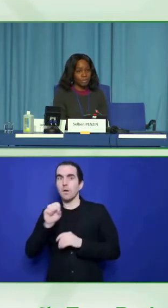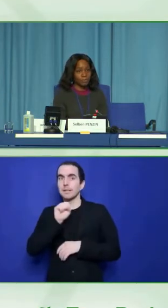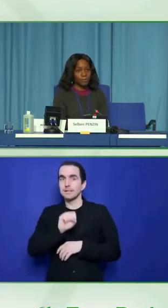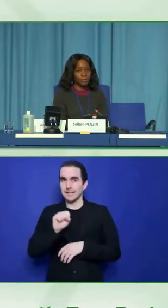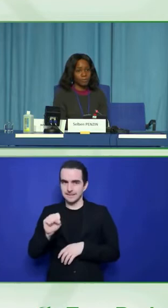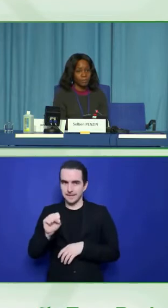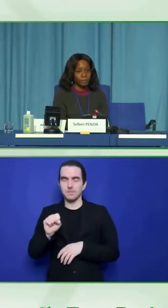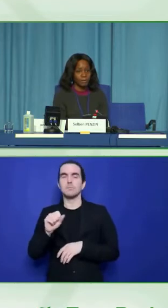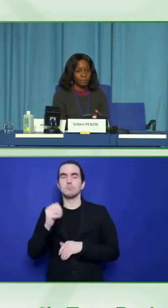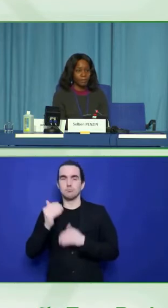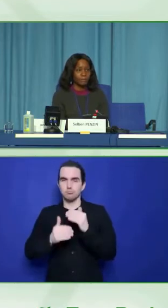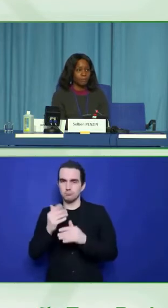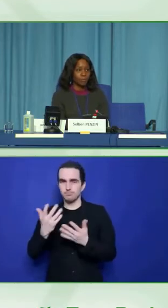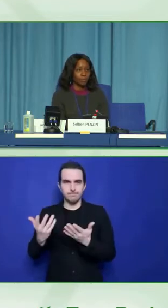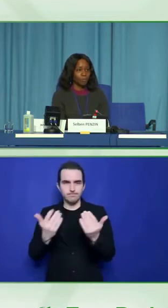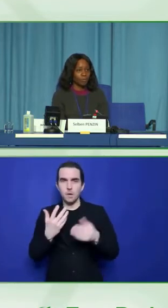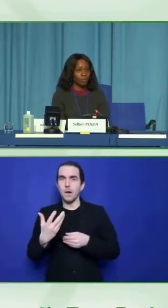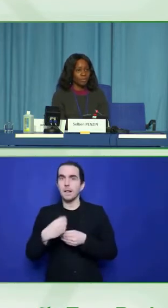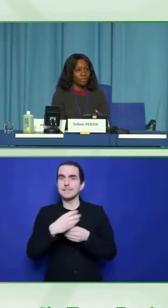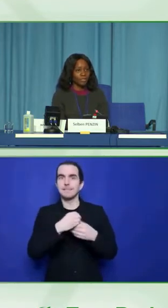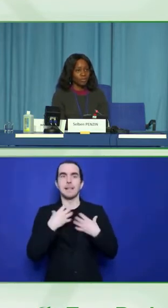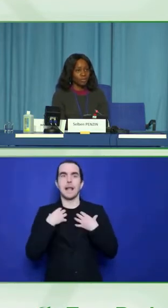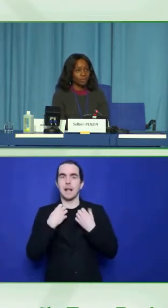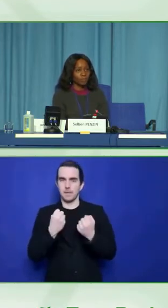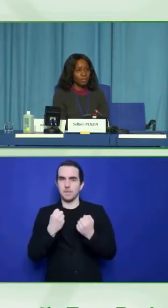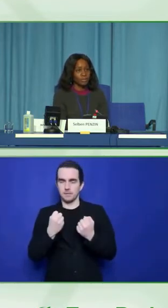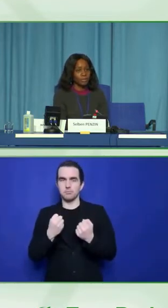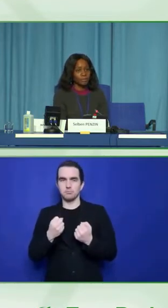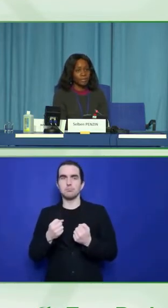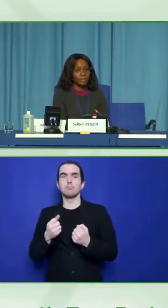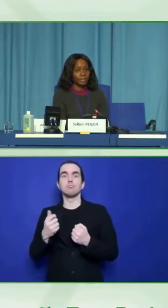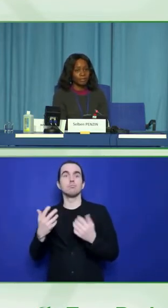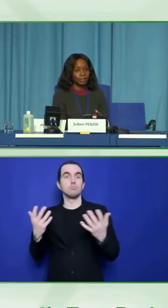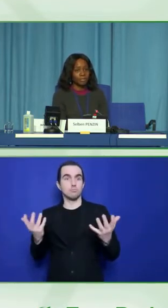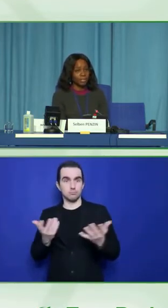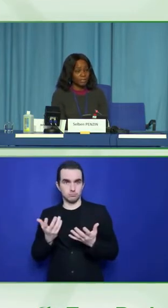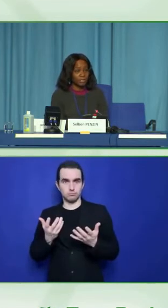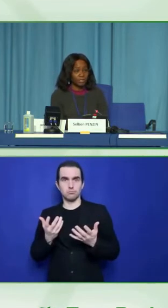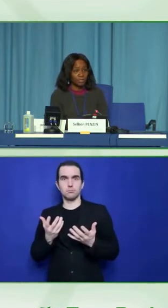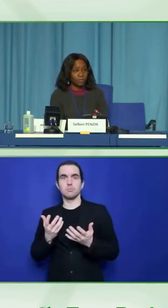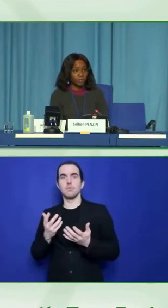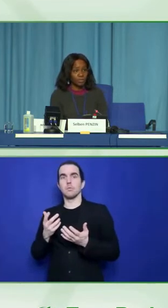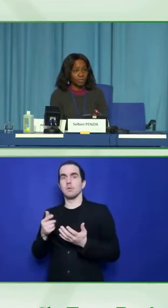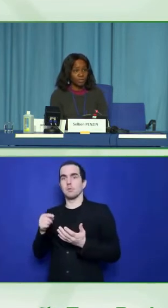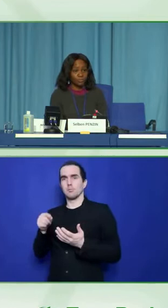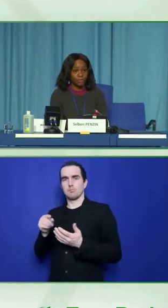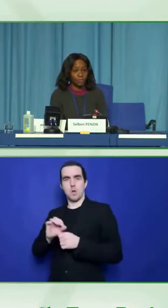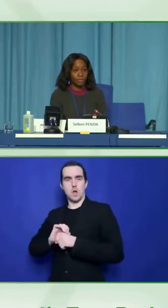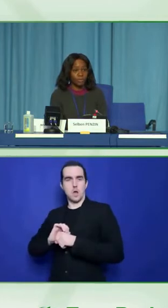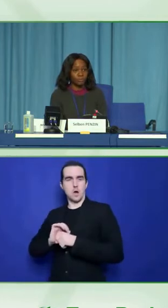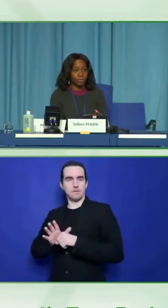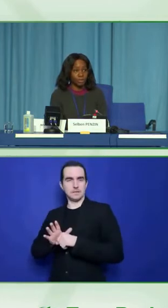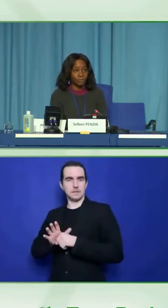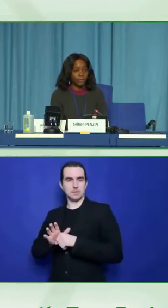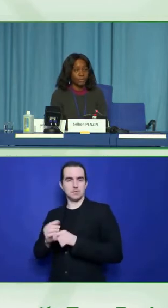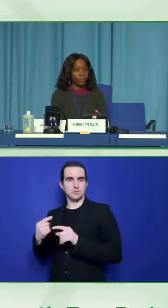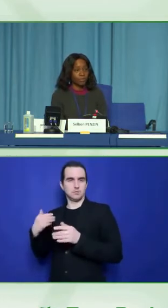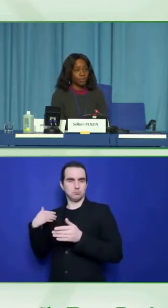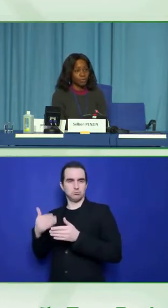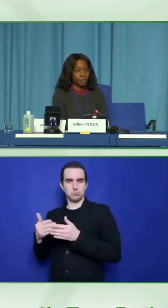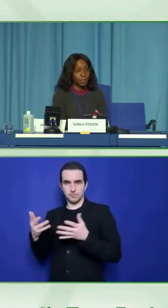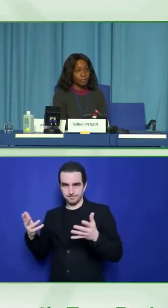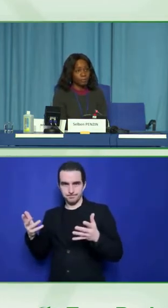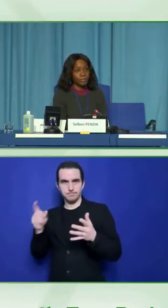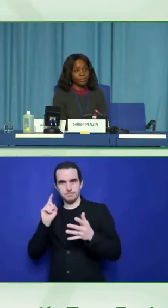2020 at the peak of the pandemic. We worked with the Nigerian government led by the Assistant Chief Quantity Surveyor in Abuja, Canada,